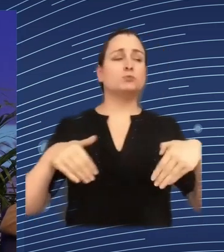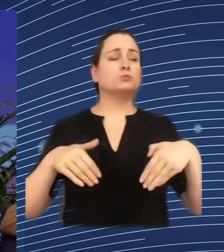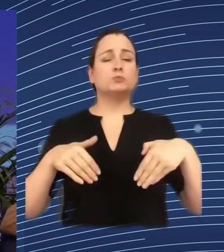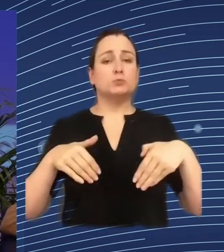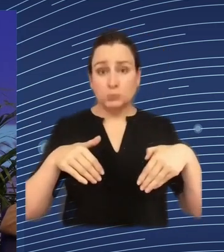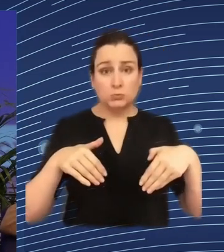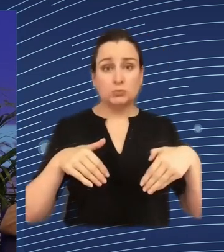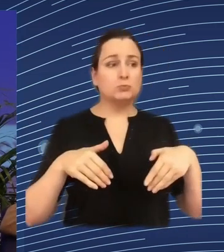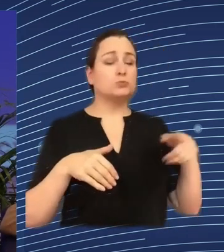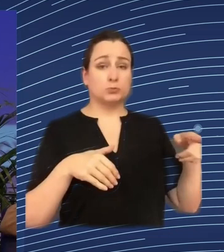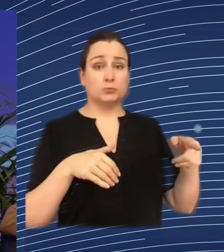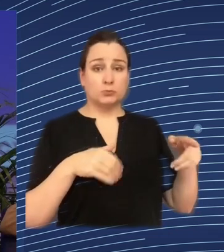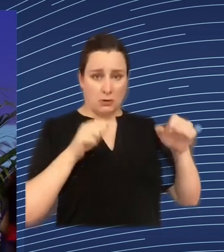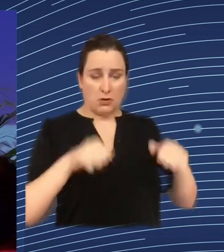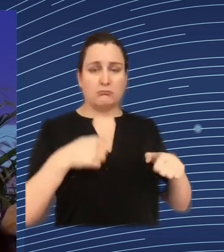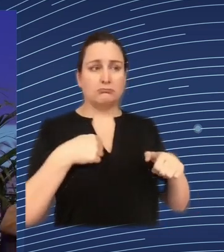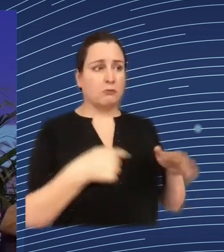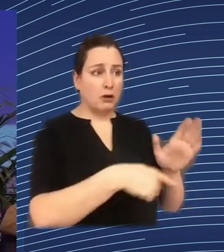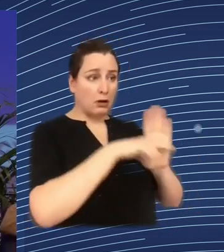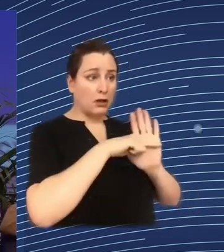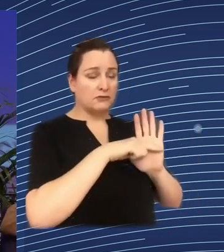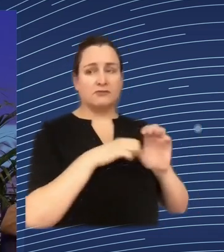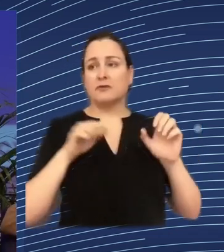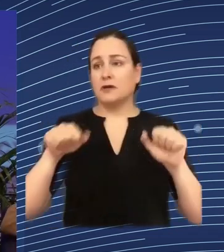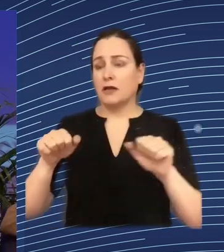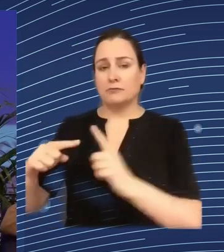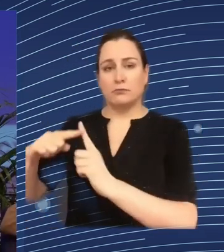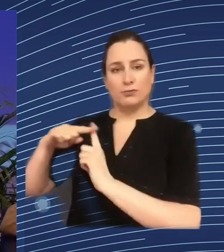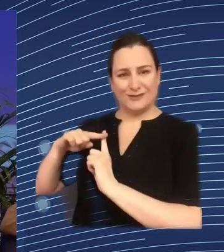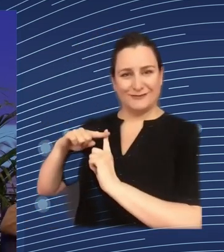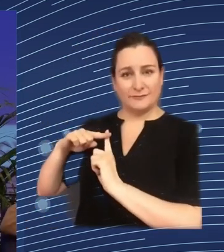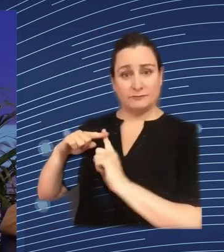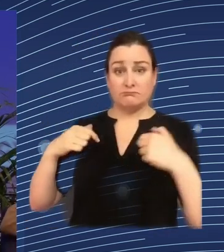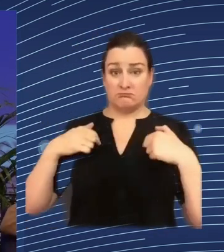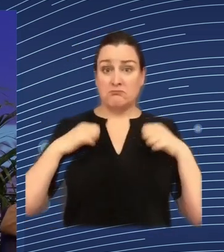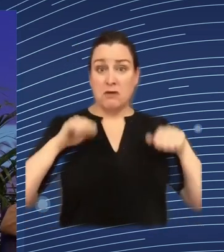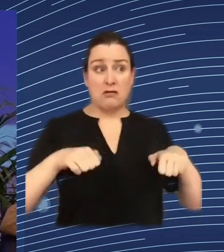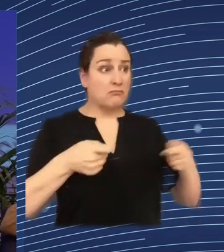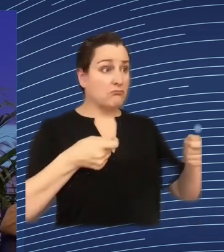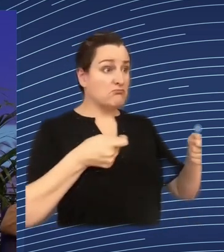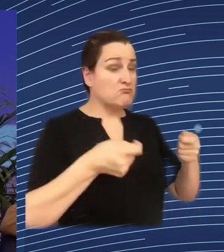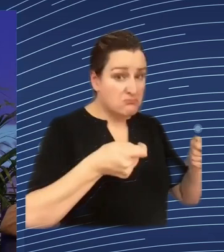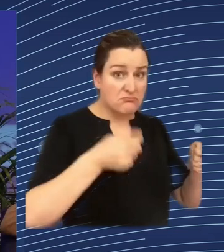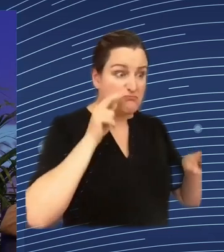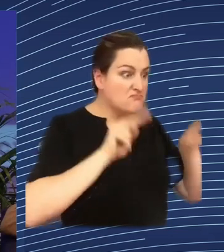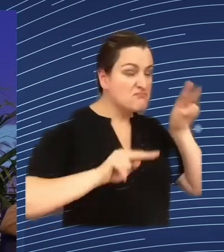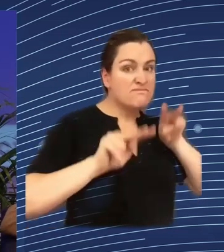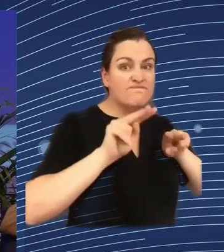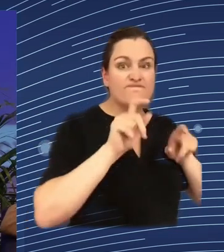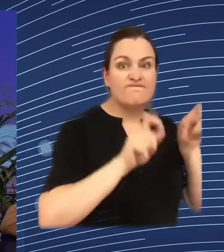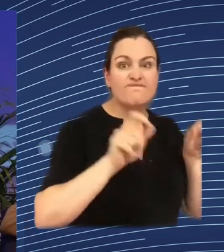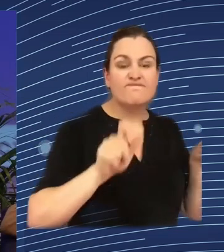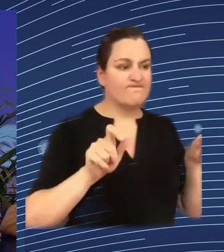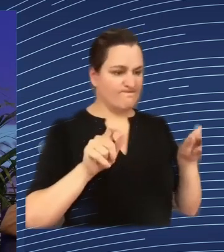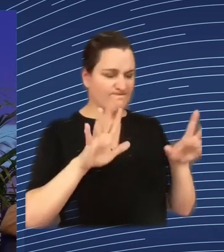the wrong way that can lead to massive surveillance impinging on privacy rights lack of transparency leading